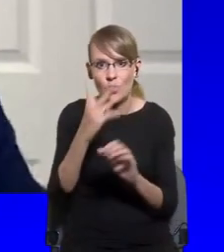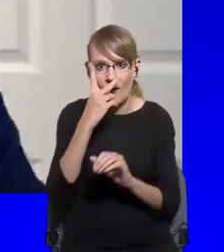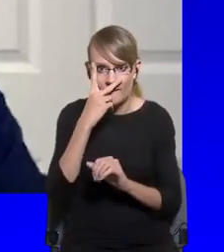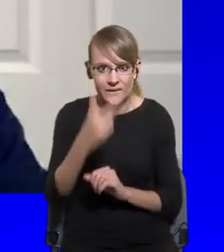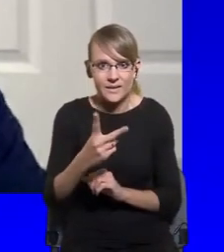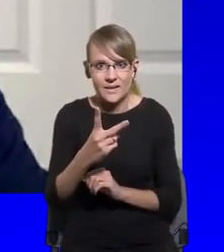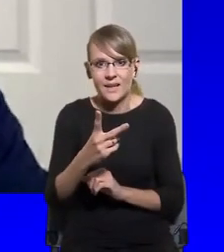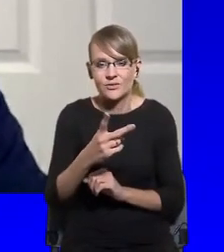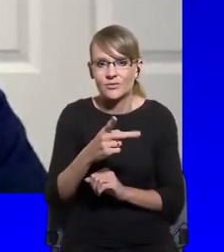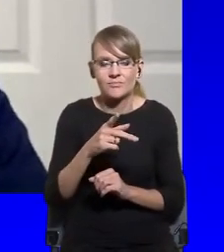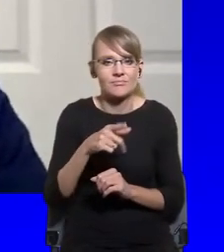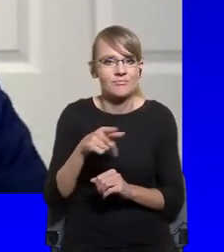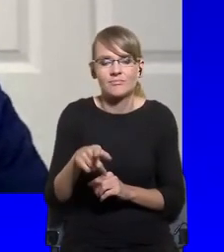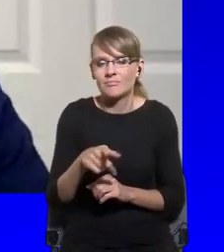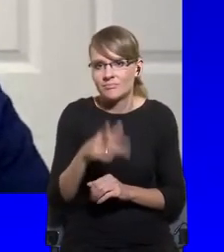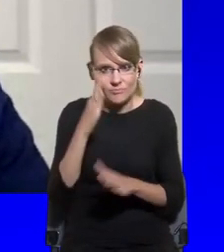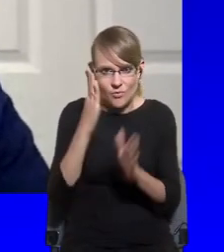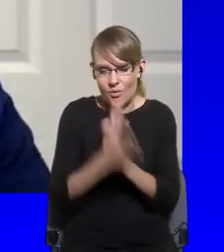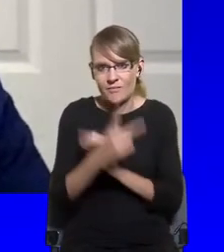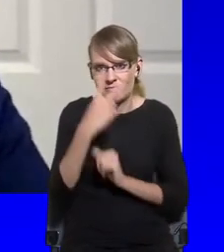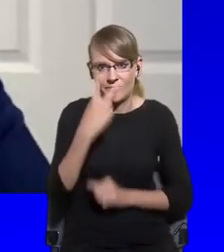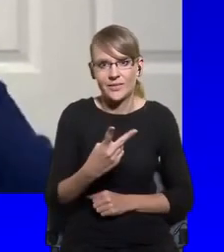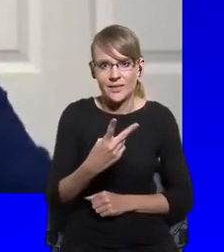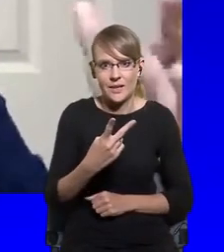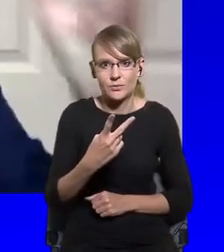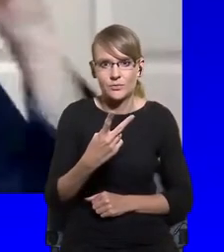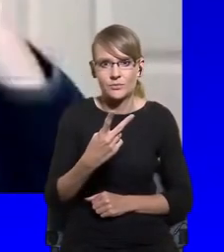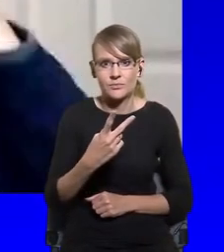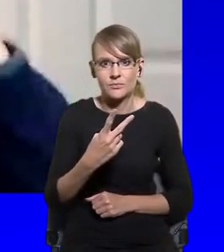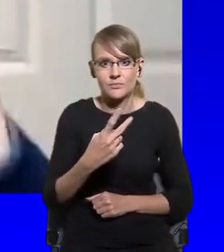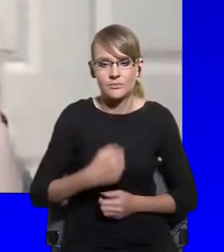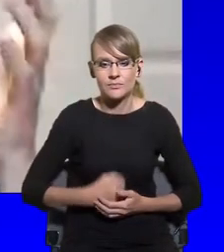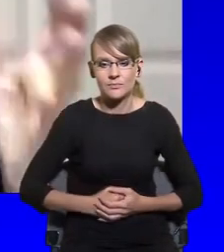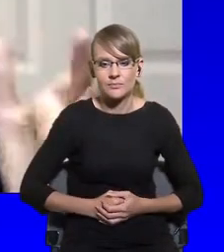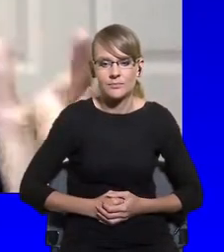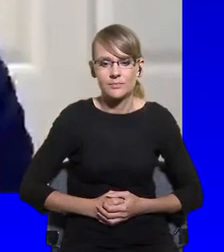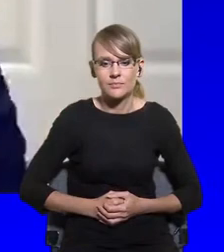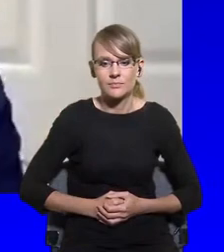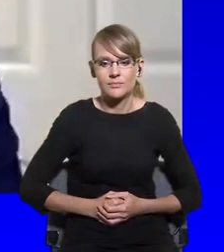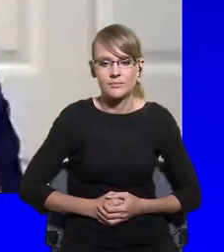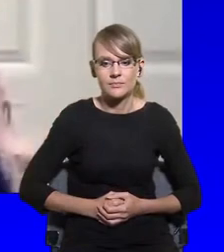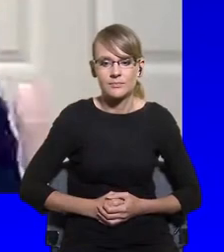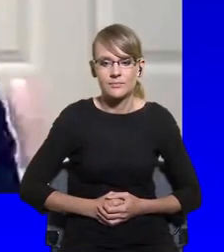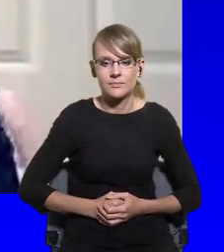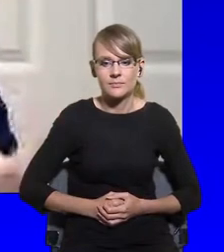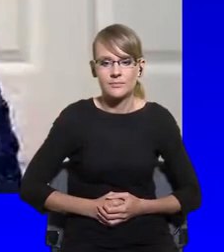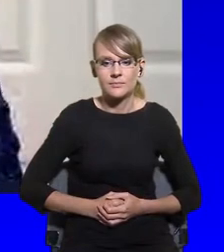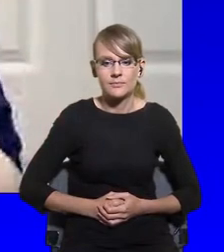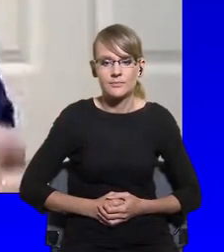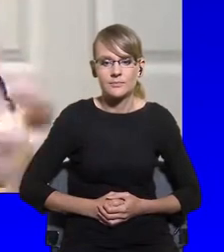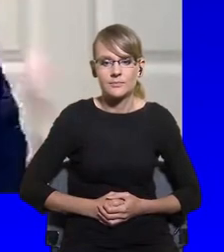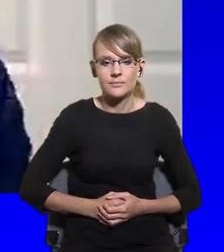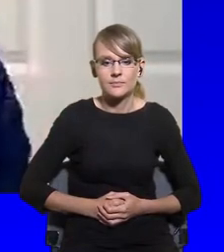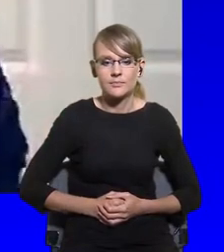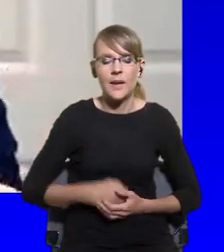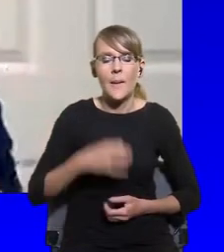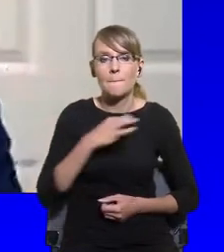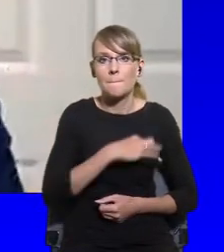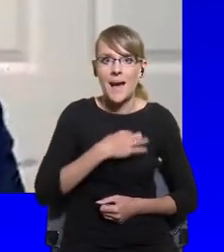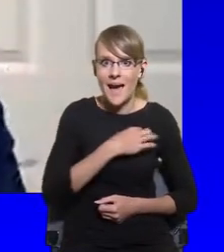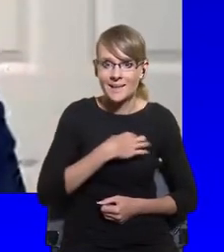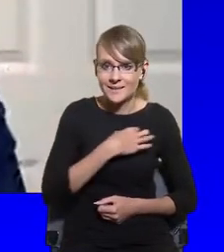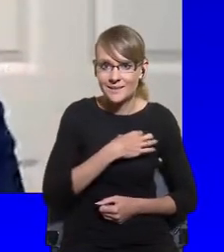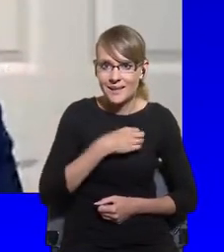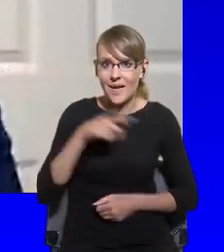that the decisive factor, that the populist party is declining in public support.